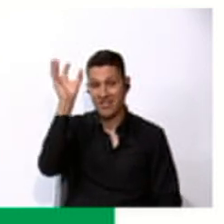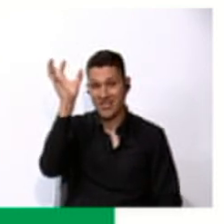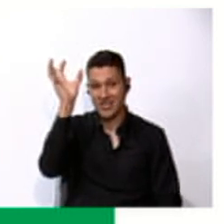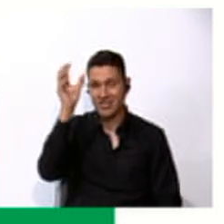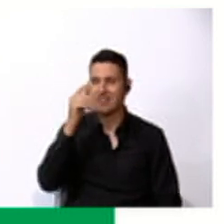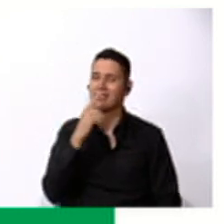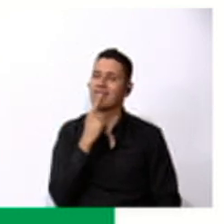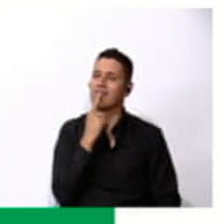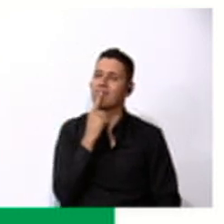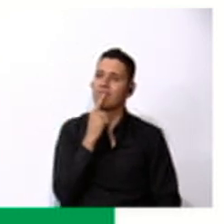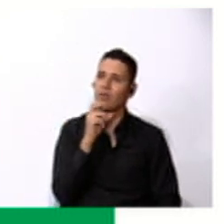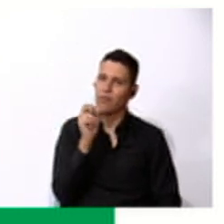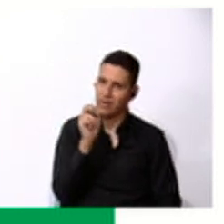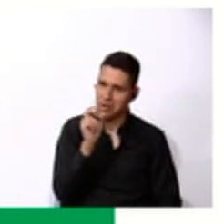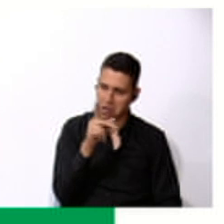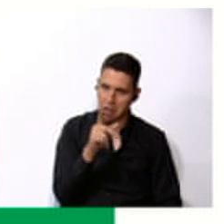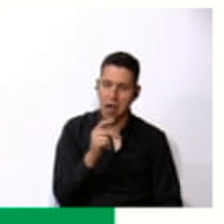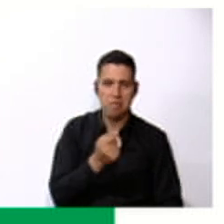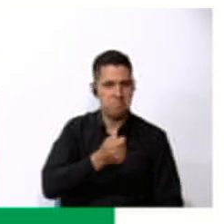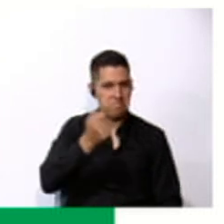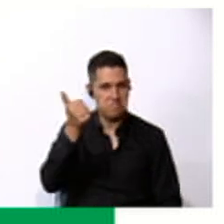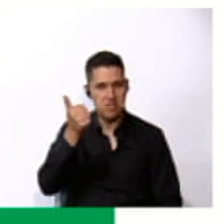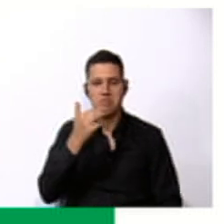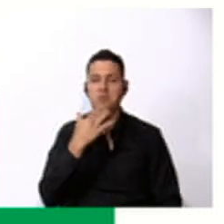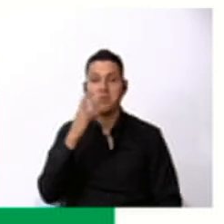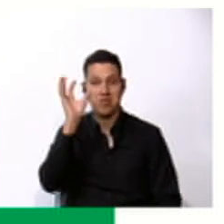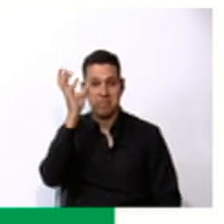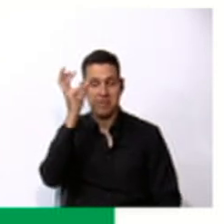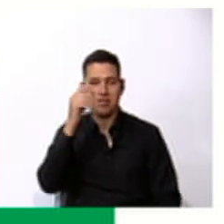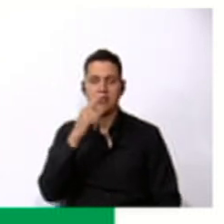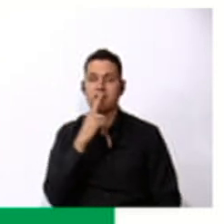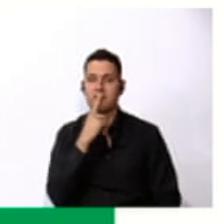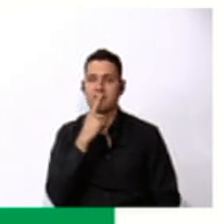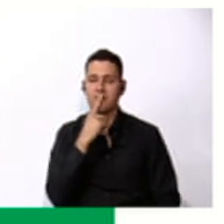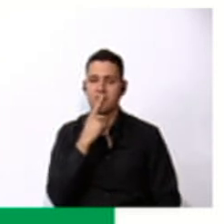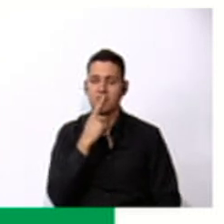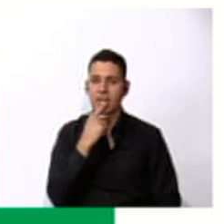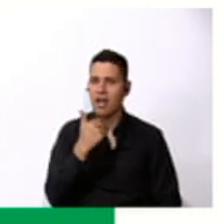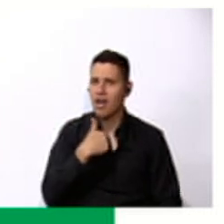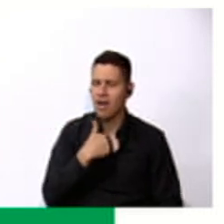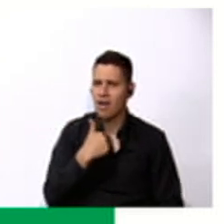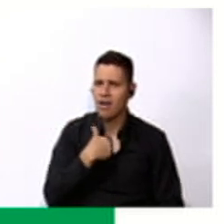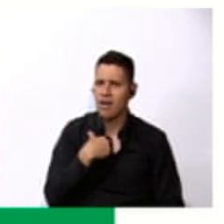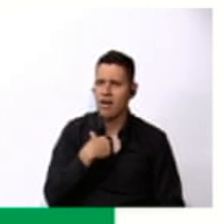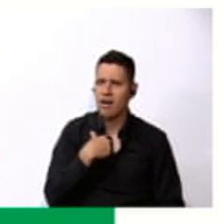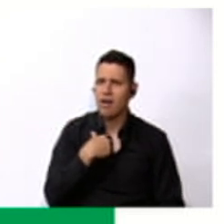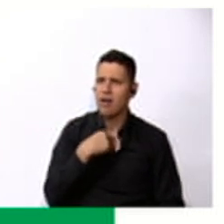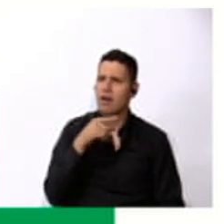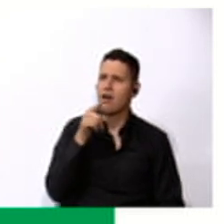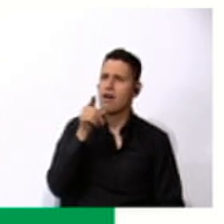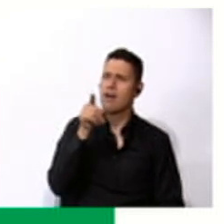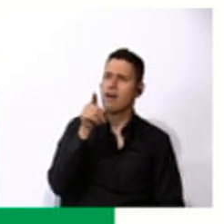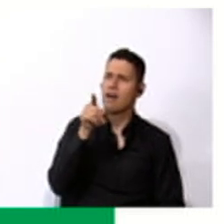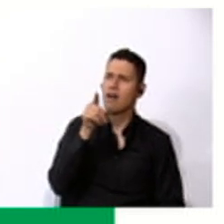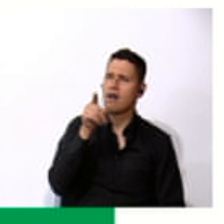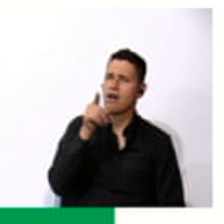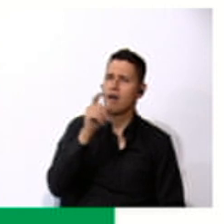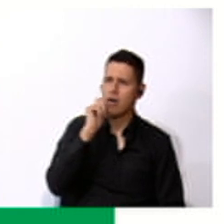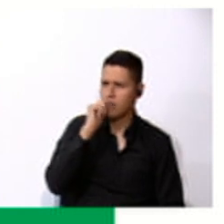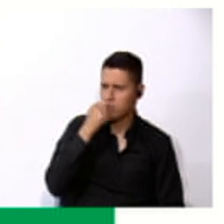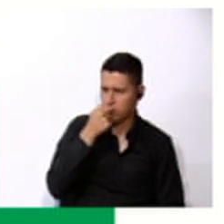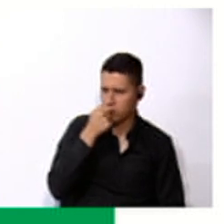Okay, let's move color yellow. Oh, it's... Oh, we have a clue. Ahí tenemos una pista.